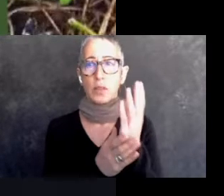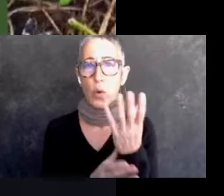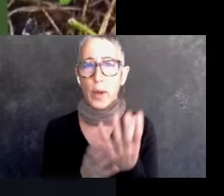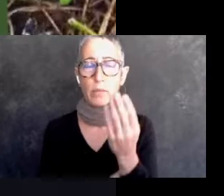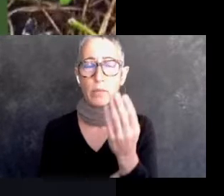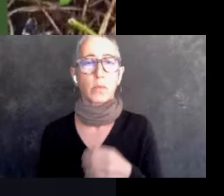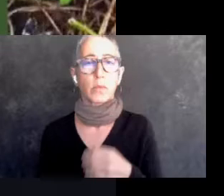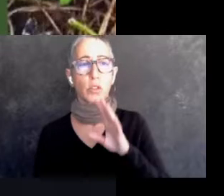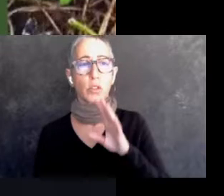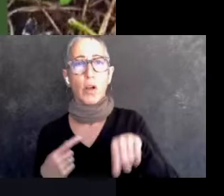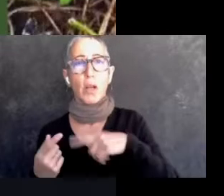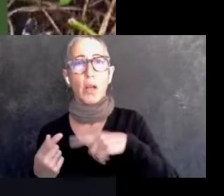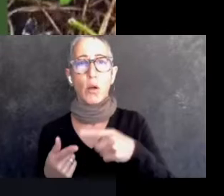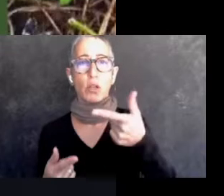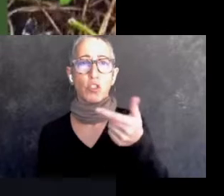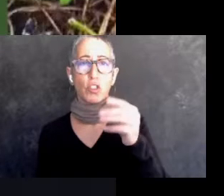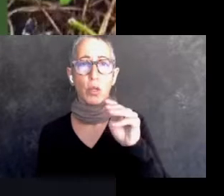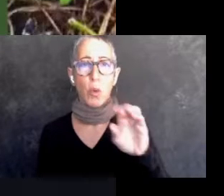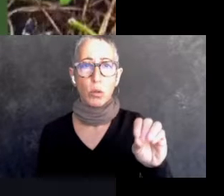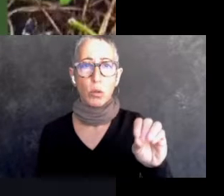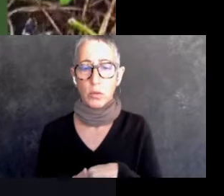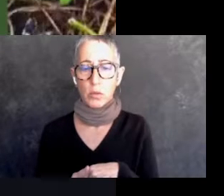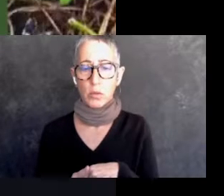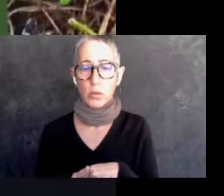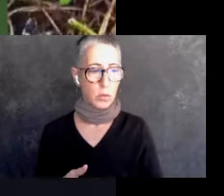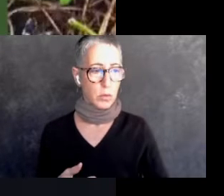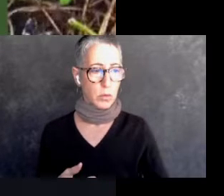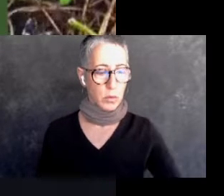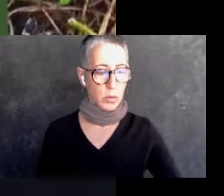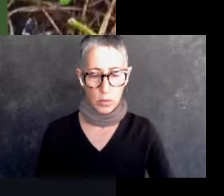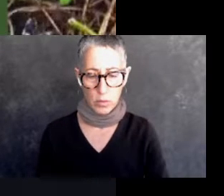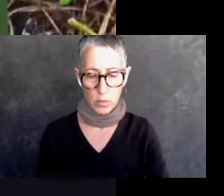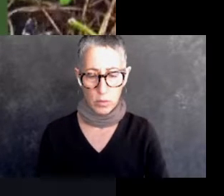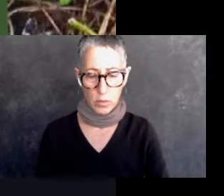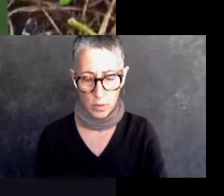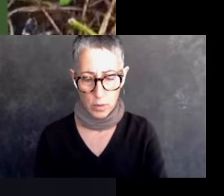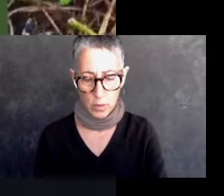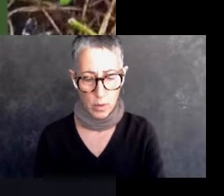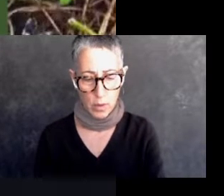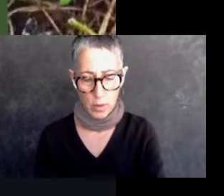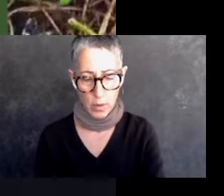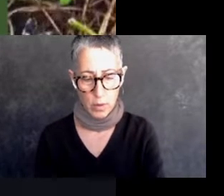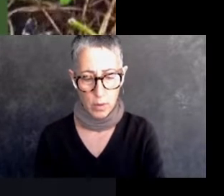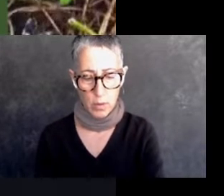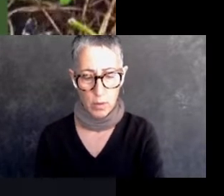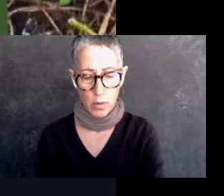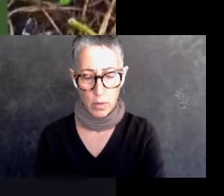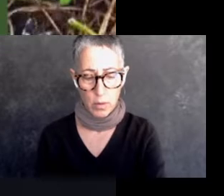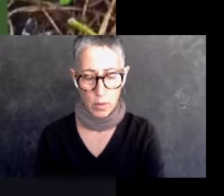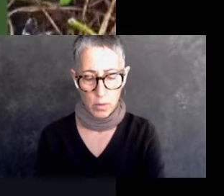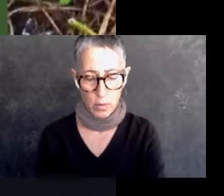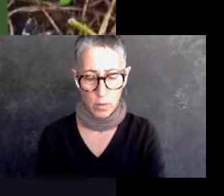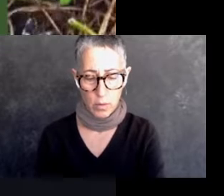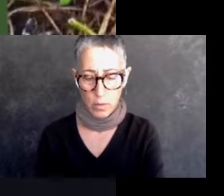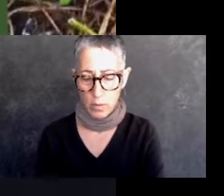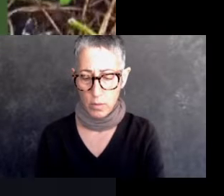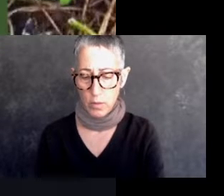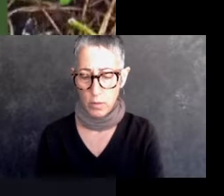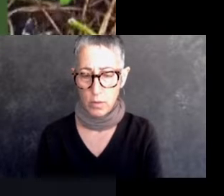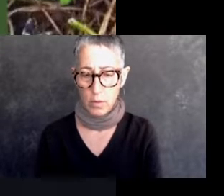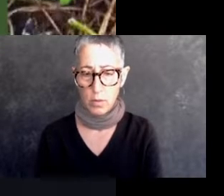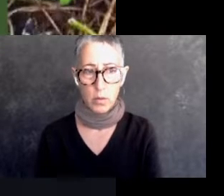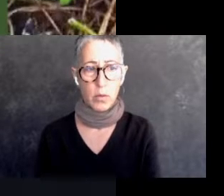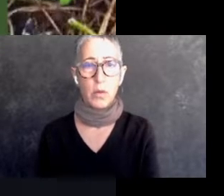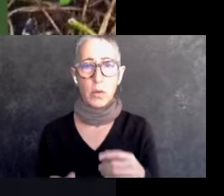and the confusing labeling that takes place when purchasing seed and plant starts because no seed seller can